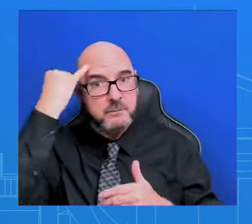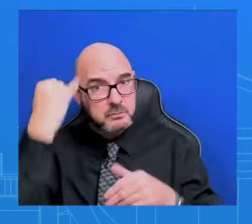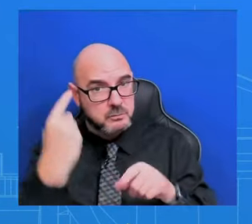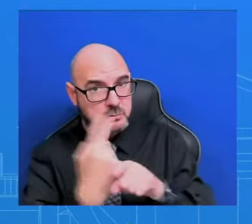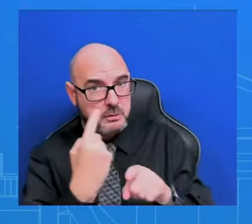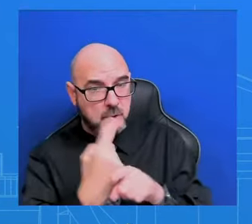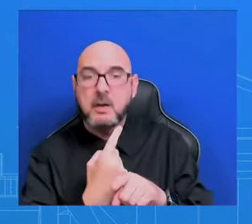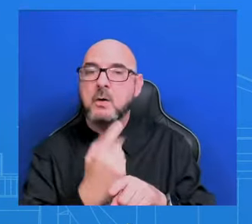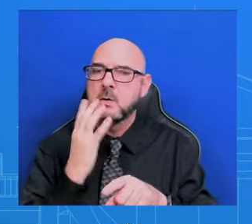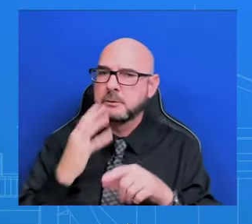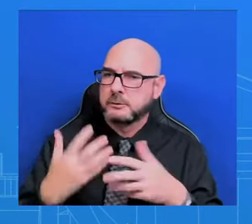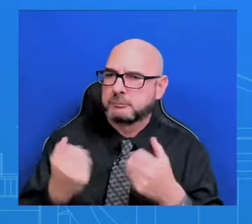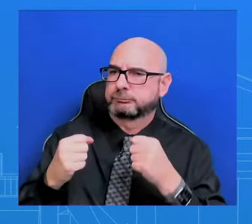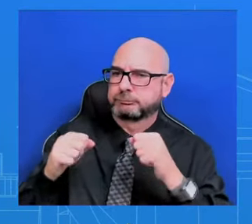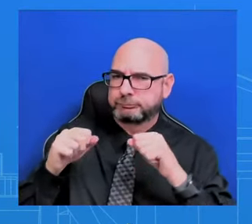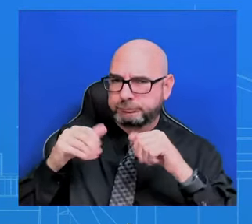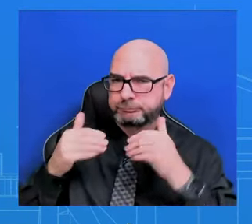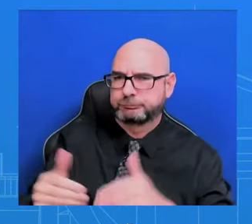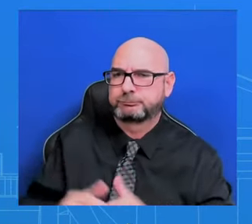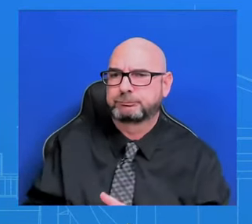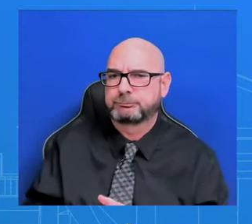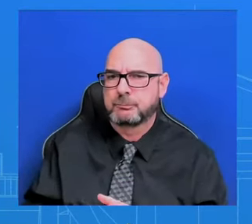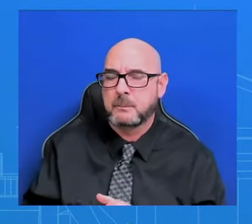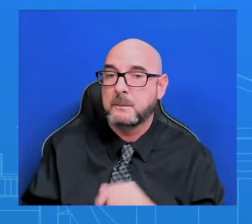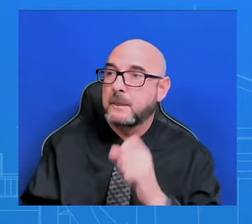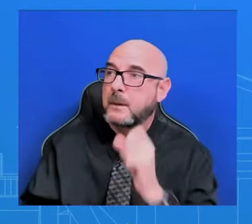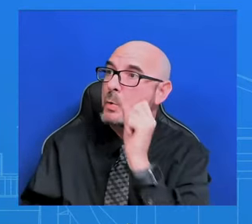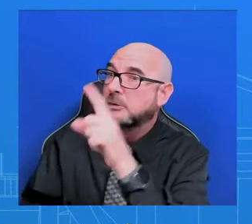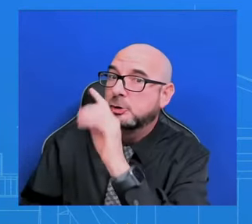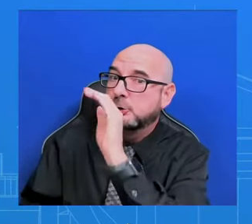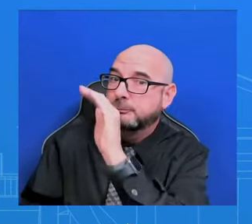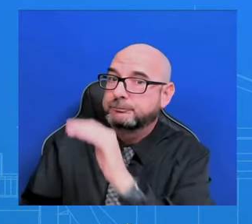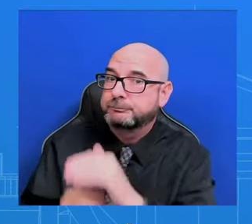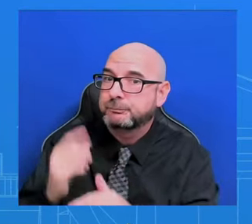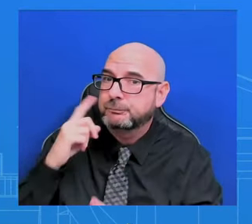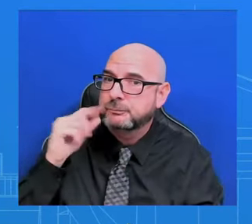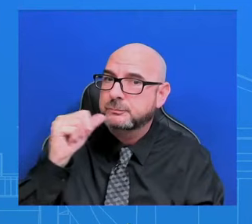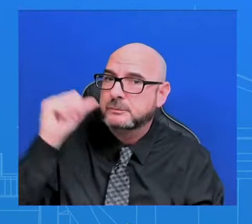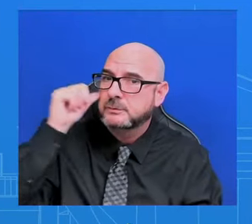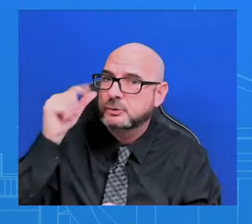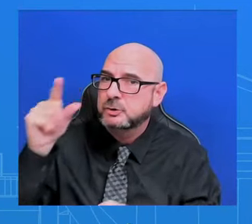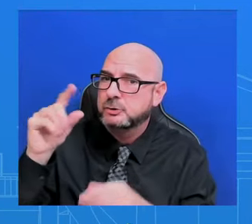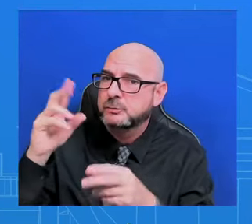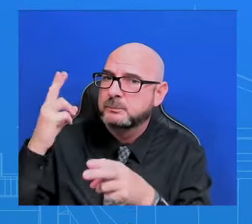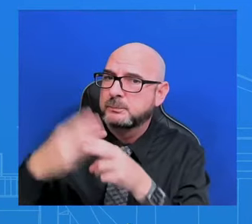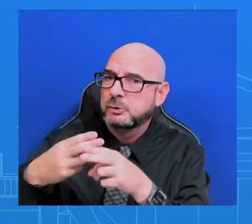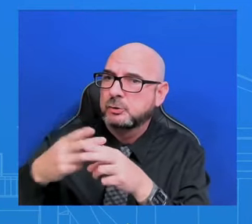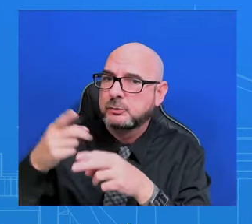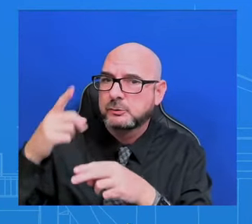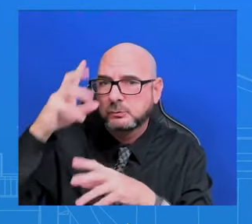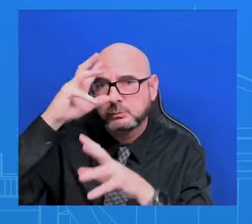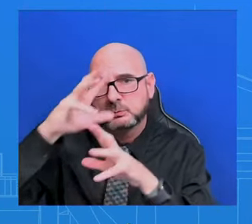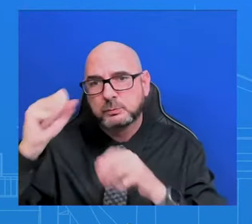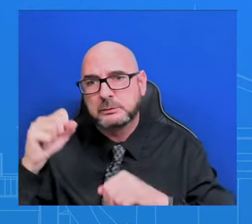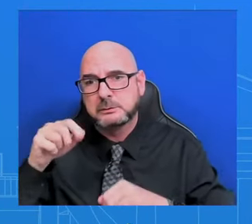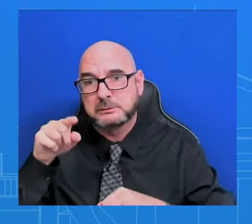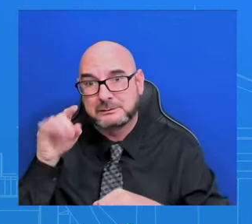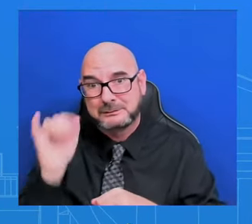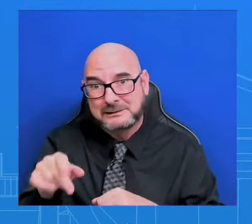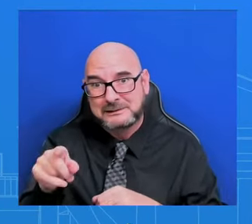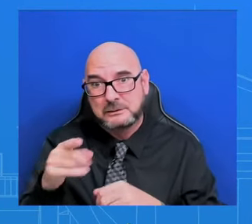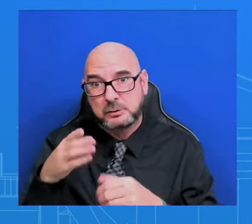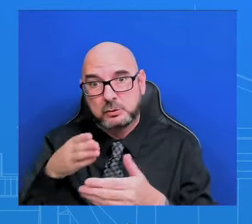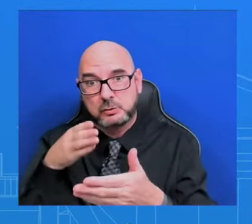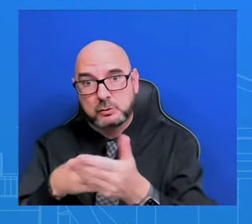yesterday, he walks through a little bit of when the President approved those strikes. Was there a new convening of the National Security Team